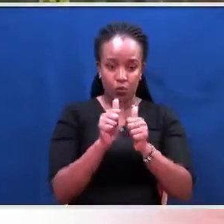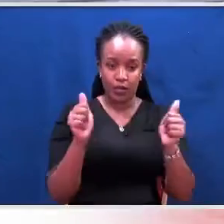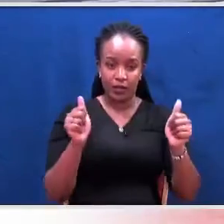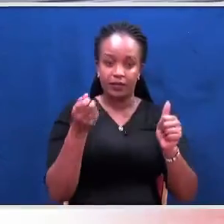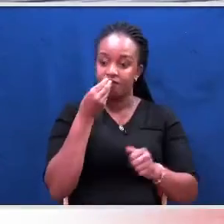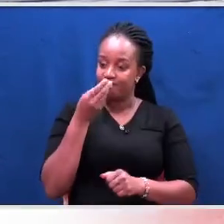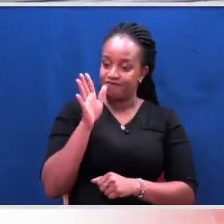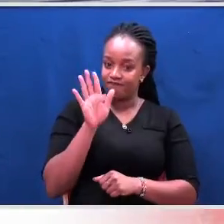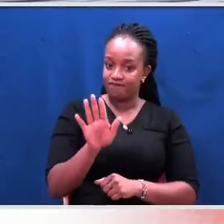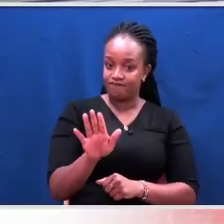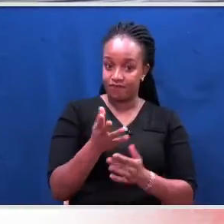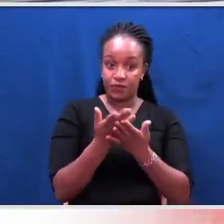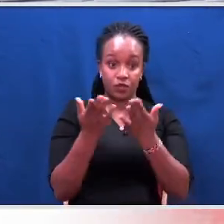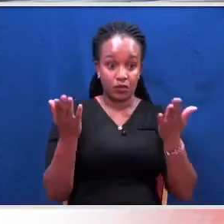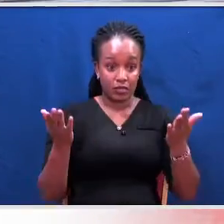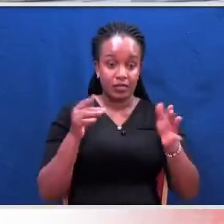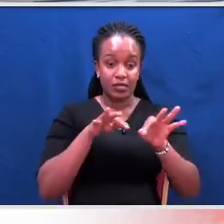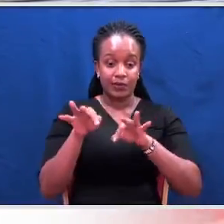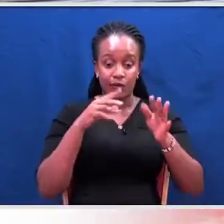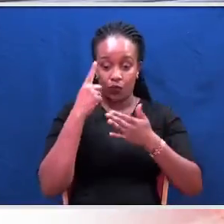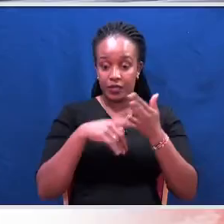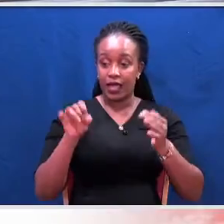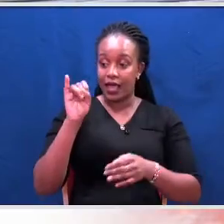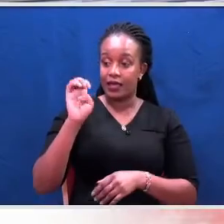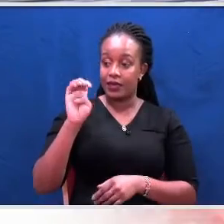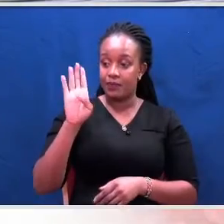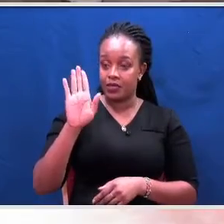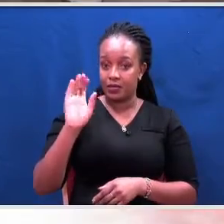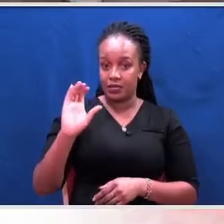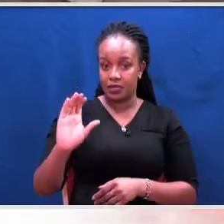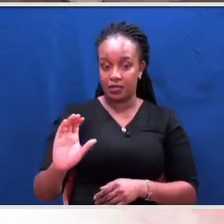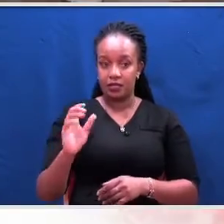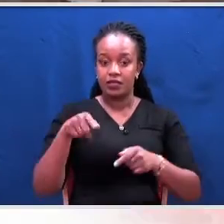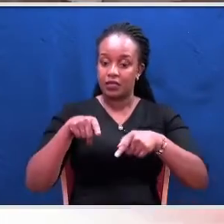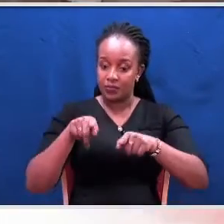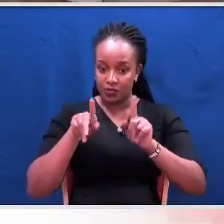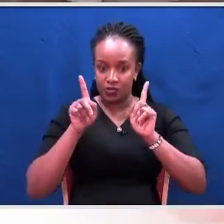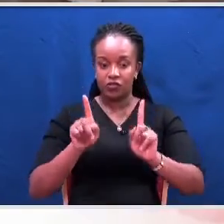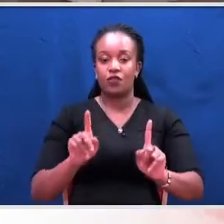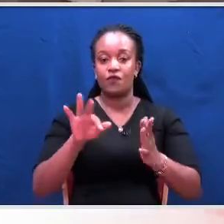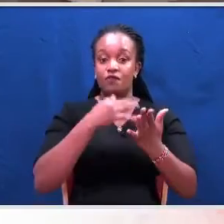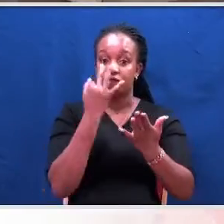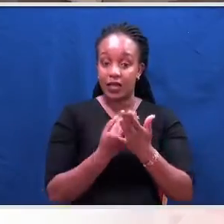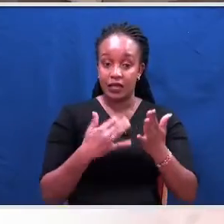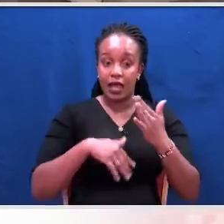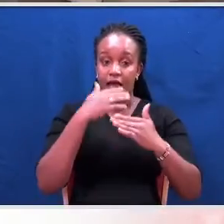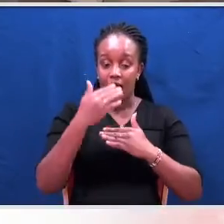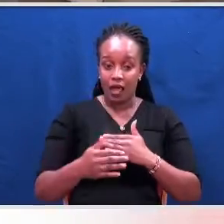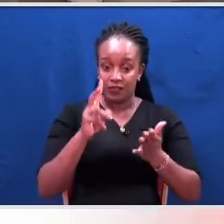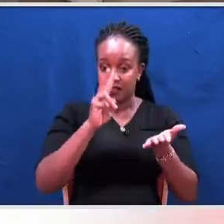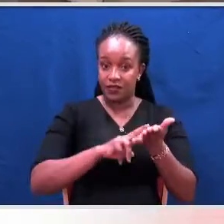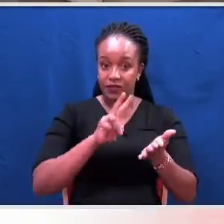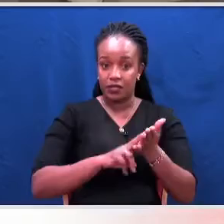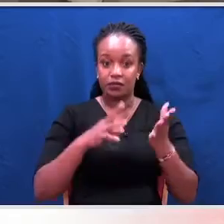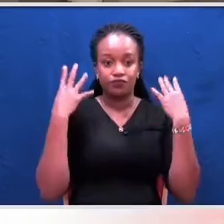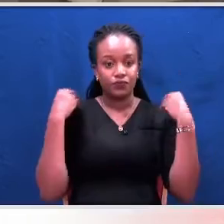respondents adamant that the electoral body shot itself in the foot by going ahead with the verification exercise amid the